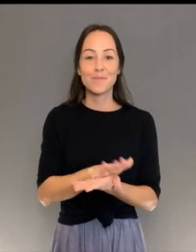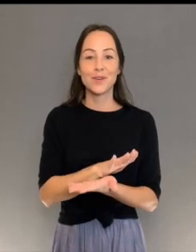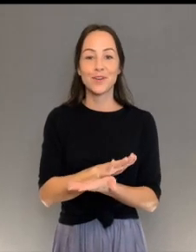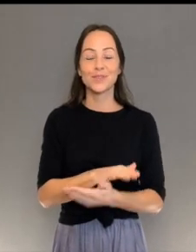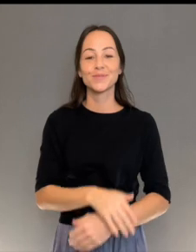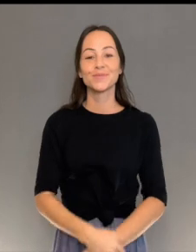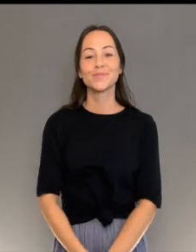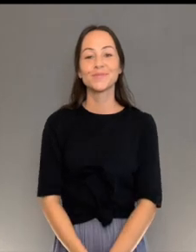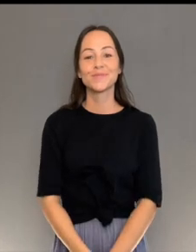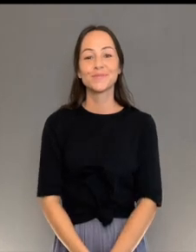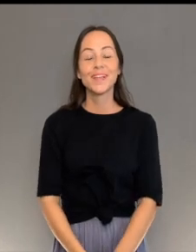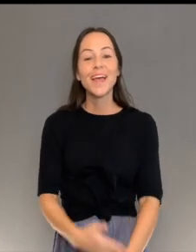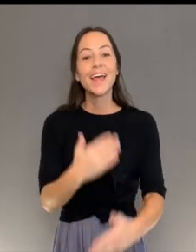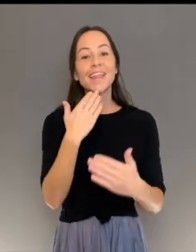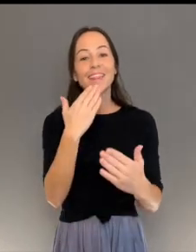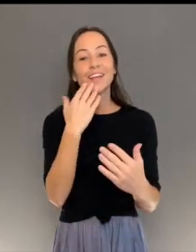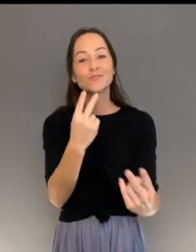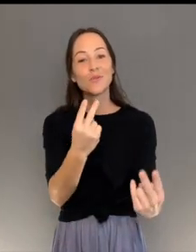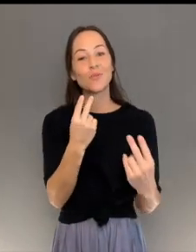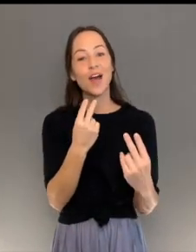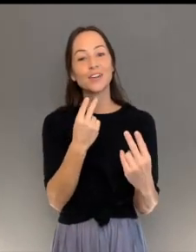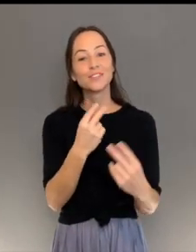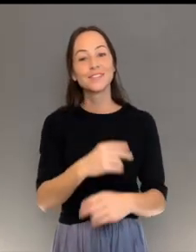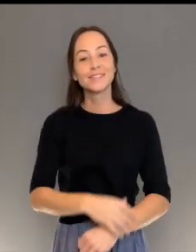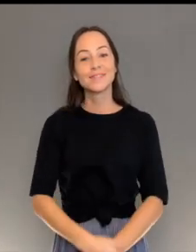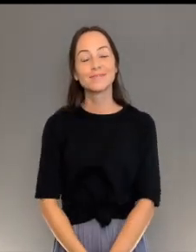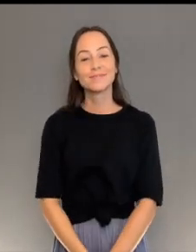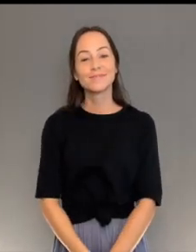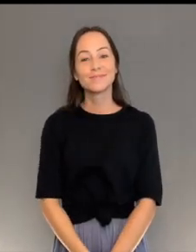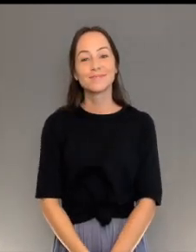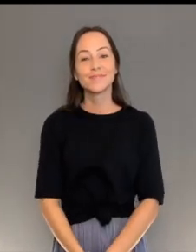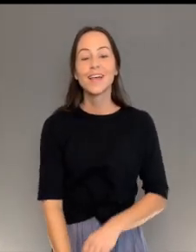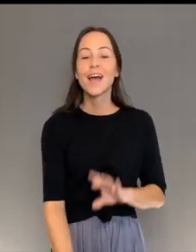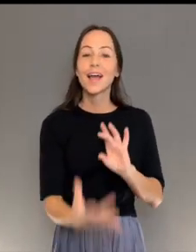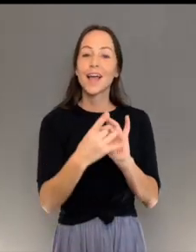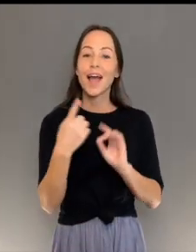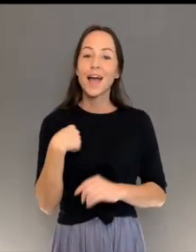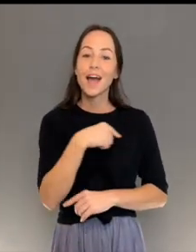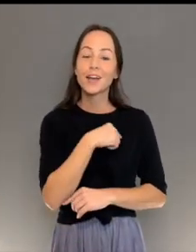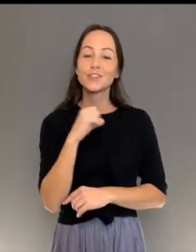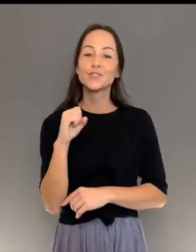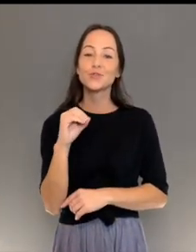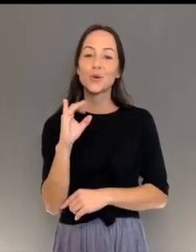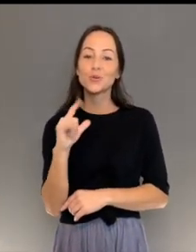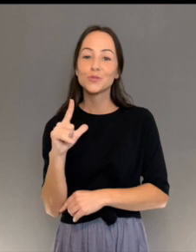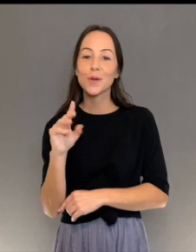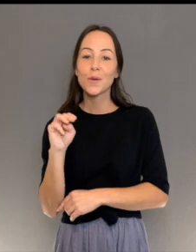Follow us on social media Hashtag Appleton Museum at Home Thank